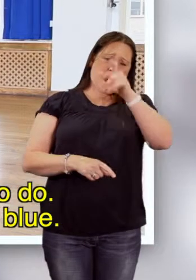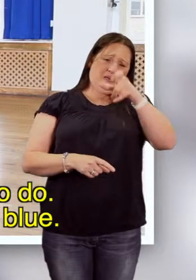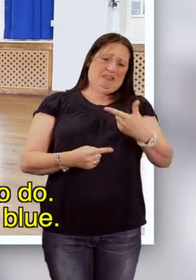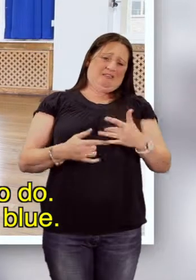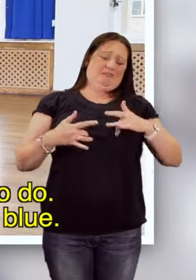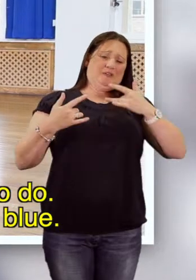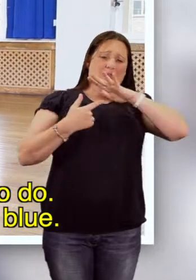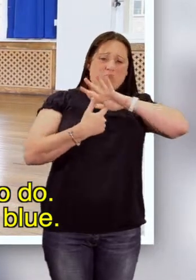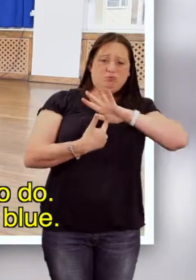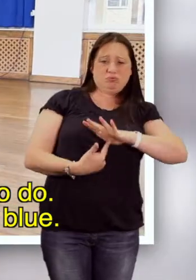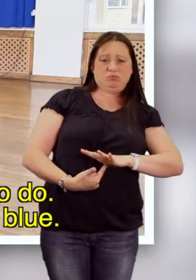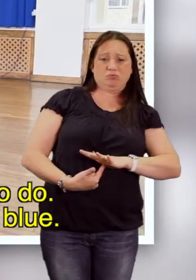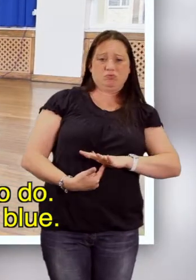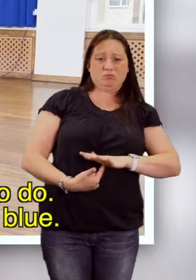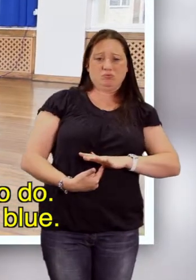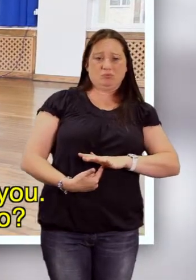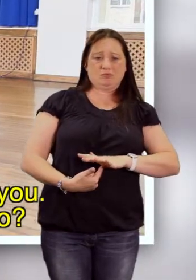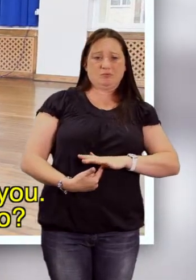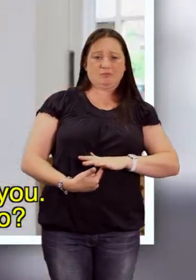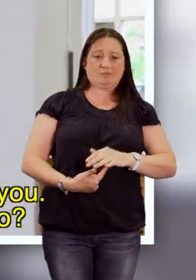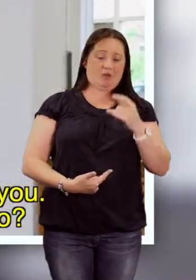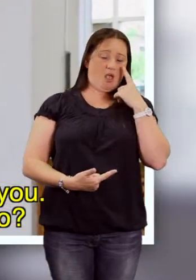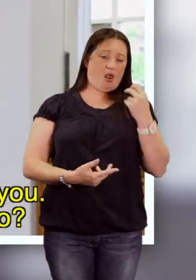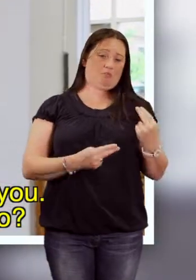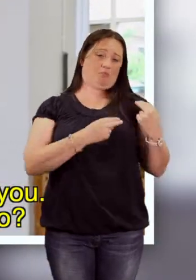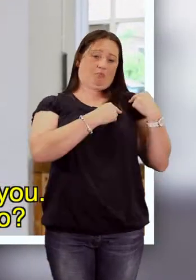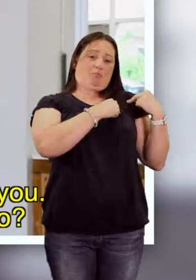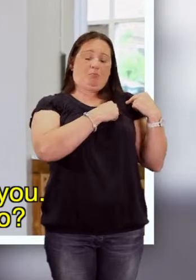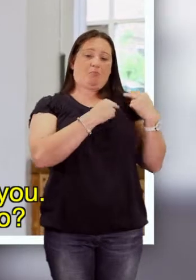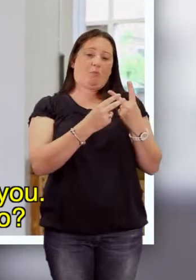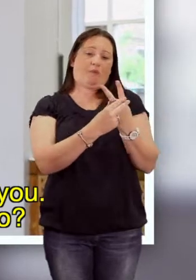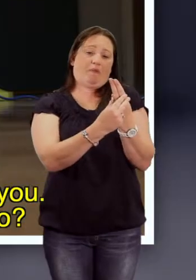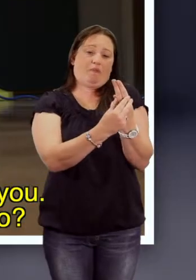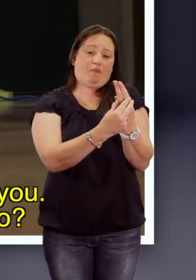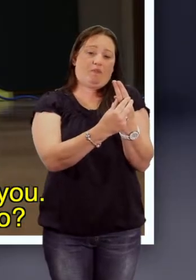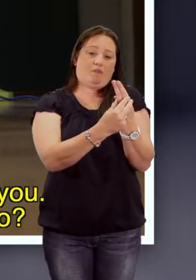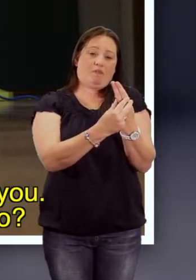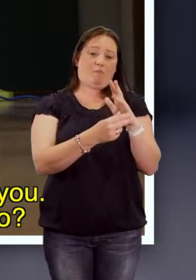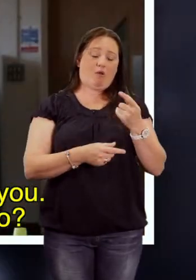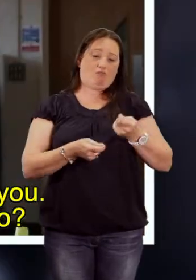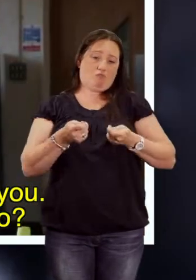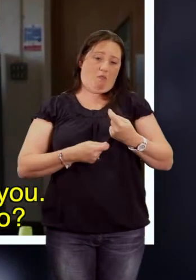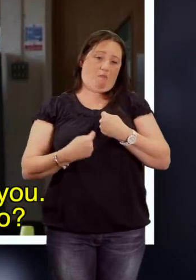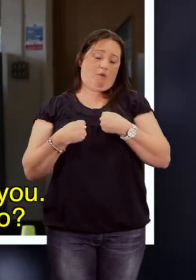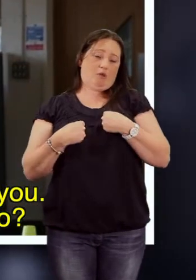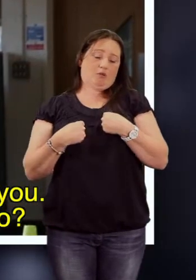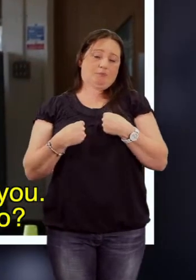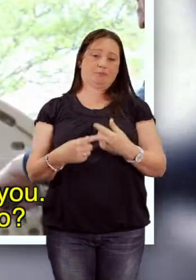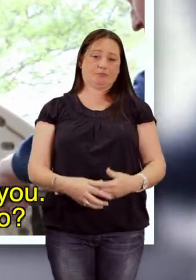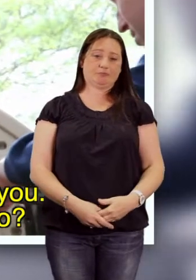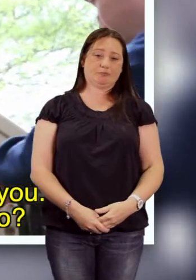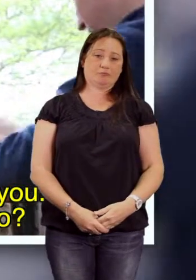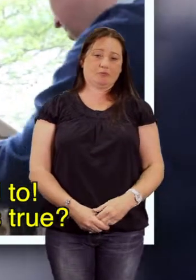see how we will get so blue. I could carry that load with you. It's a role for me